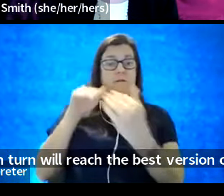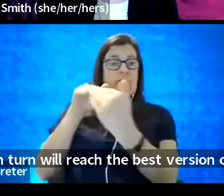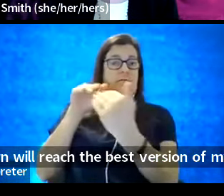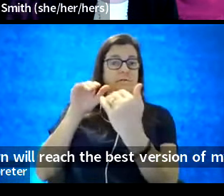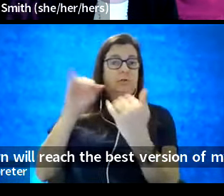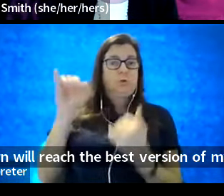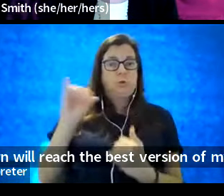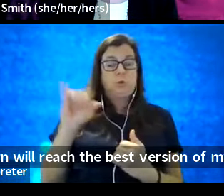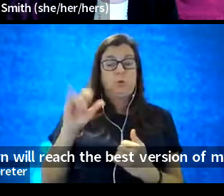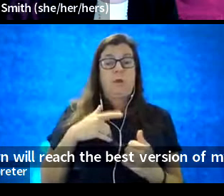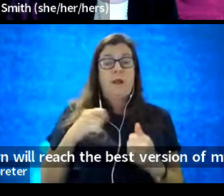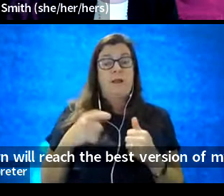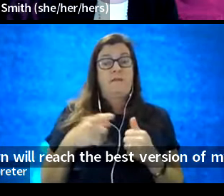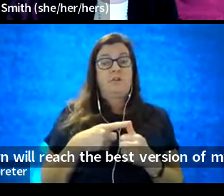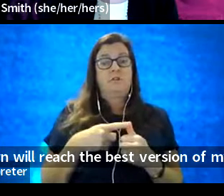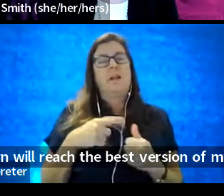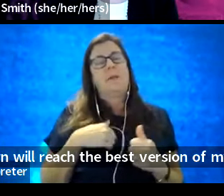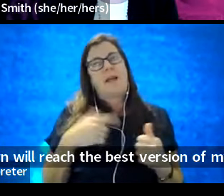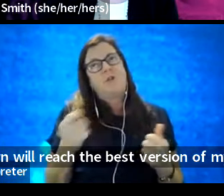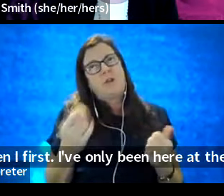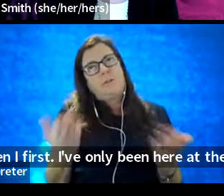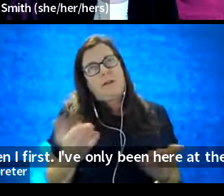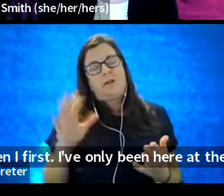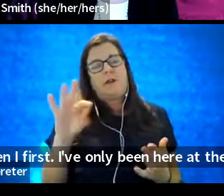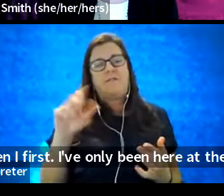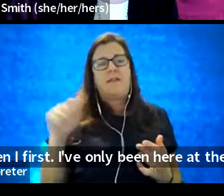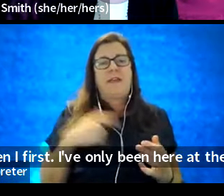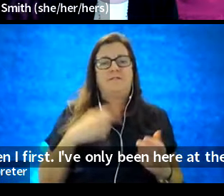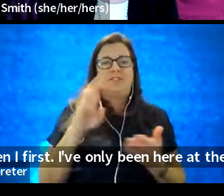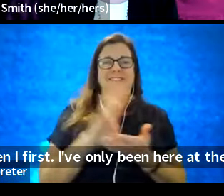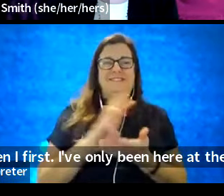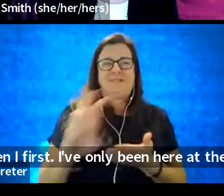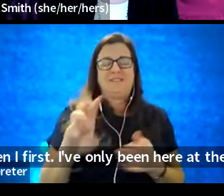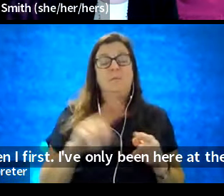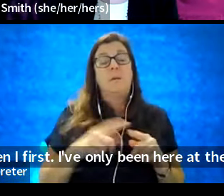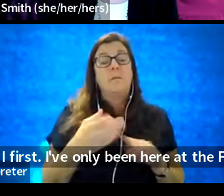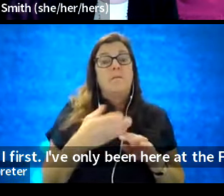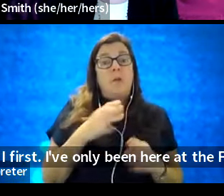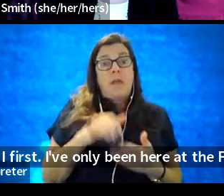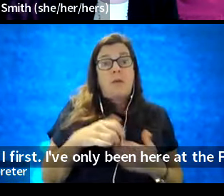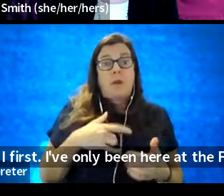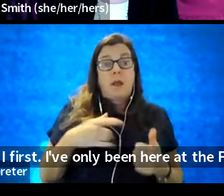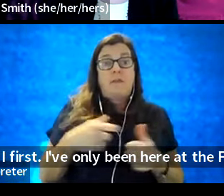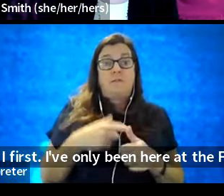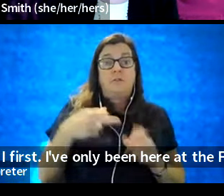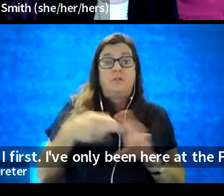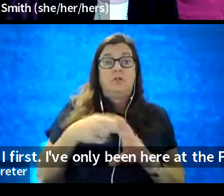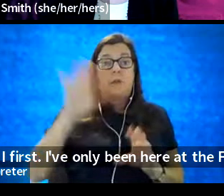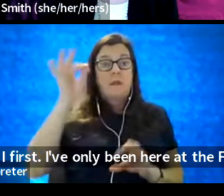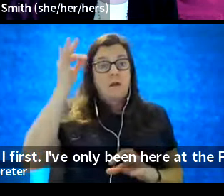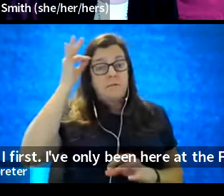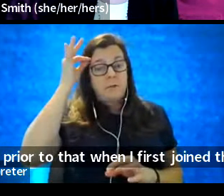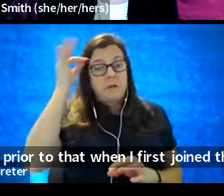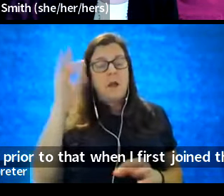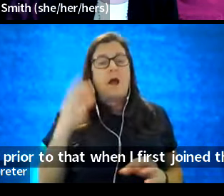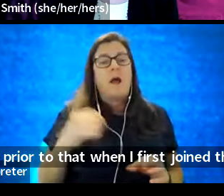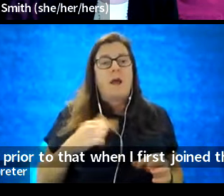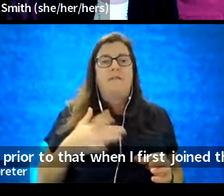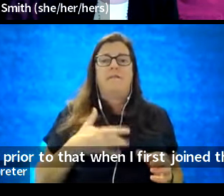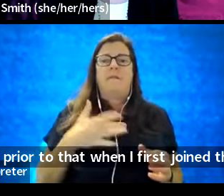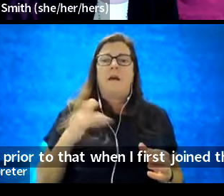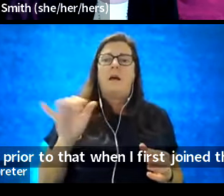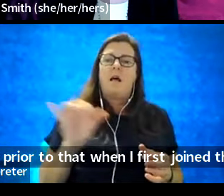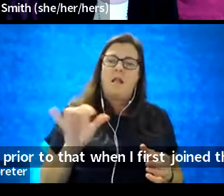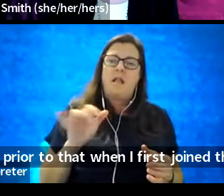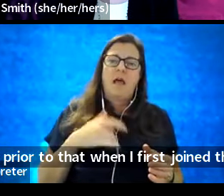I, when I first, I've only been here at the FAA six weeks, but prior to that, when I first joined the federal government, I felt like